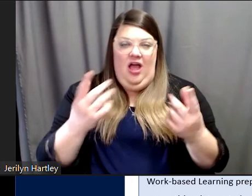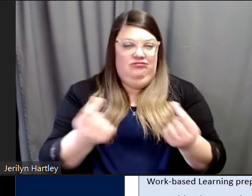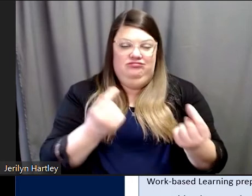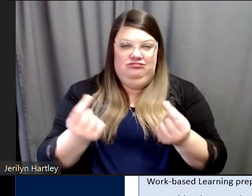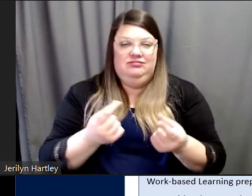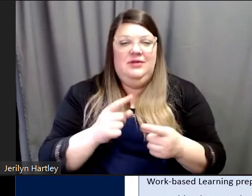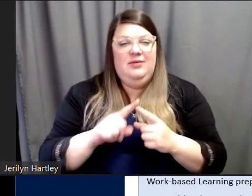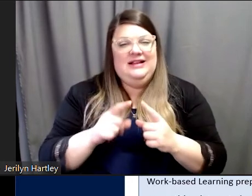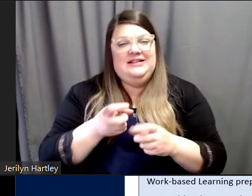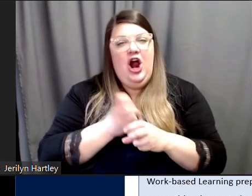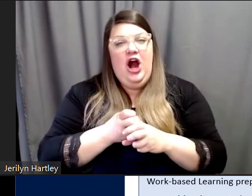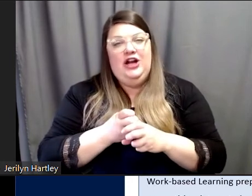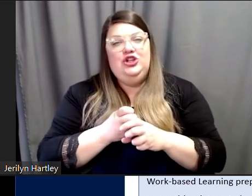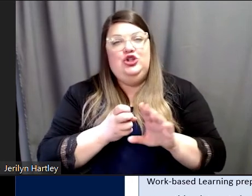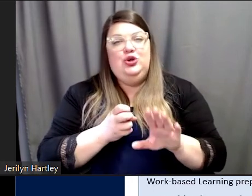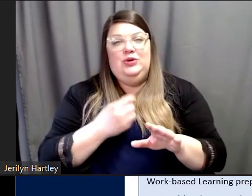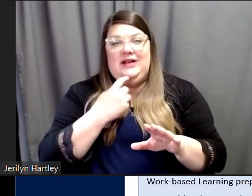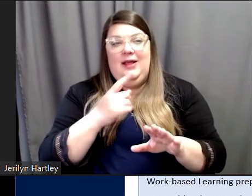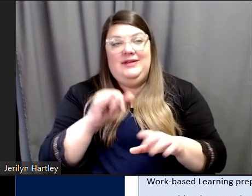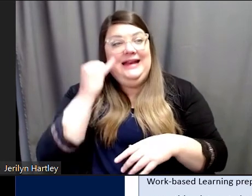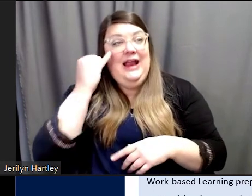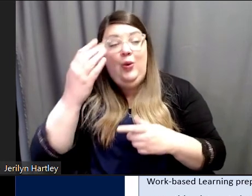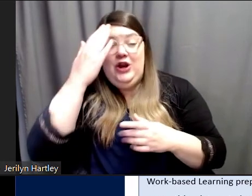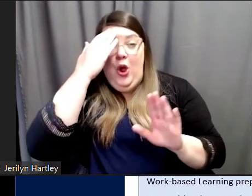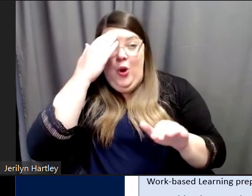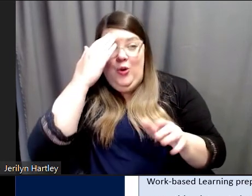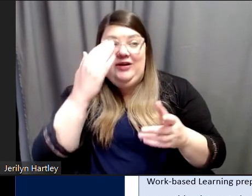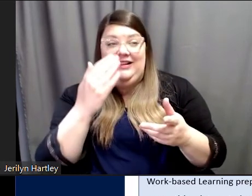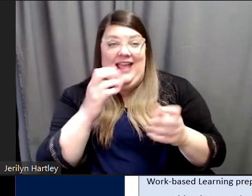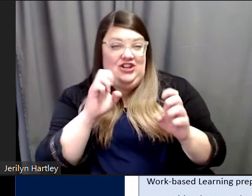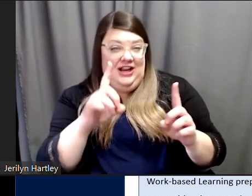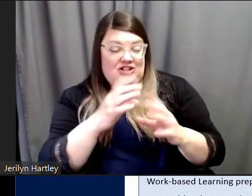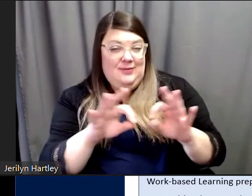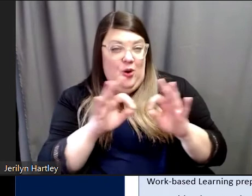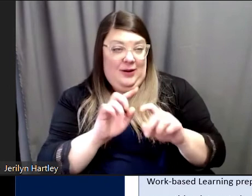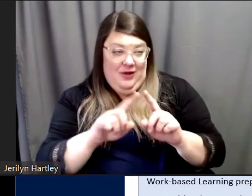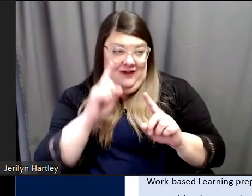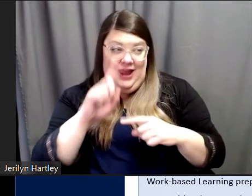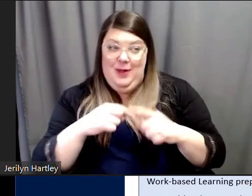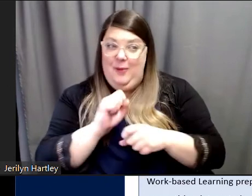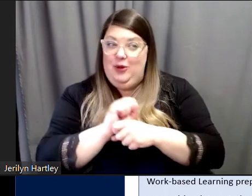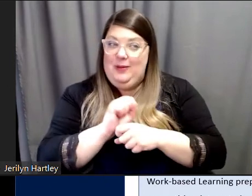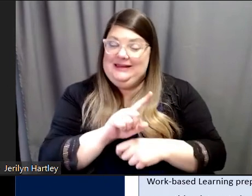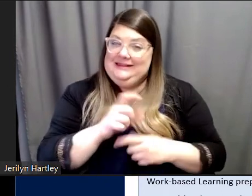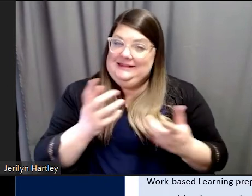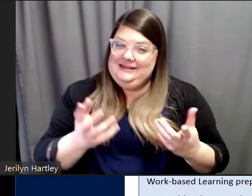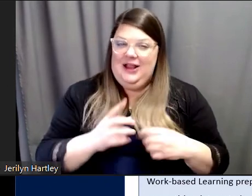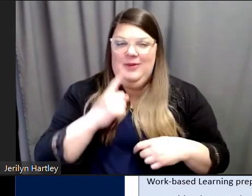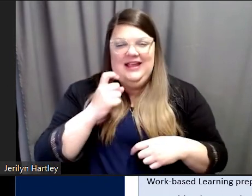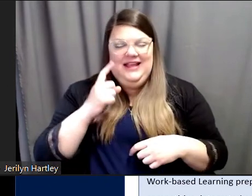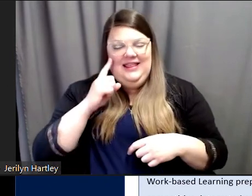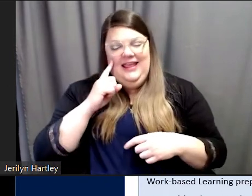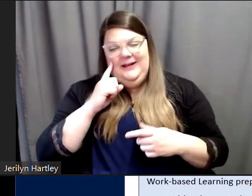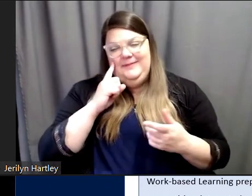idea of, hey, we know that education is important, but have you thought about employment? Because it's, I think it's